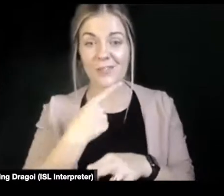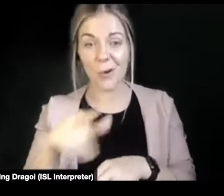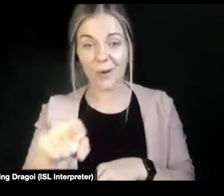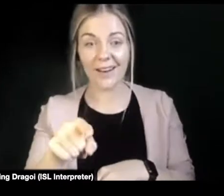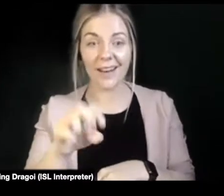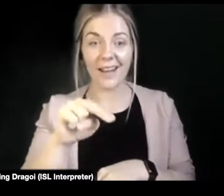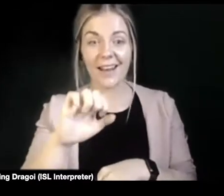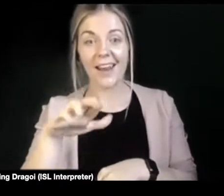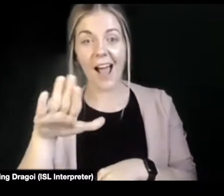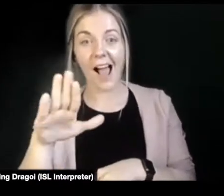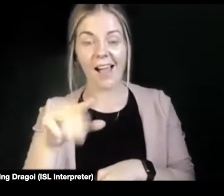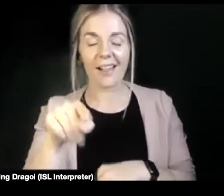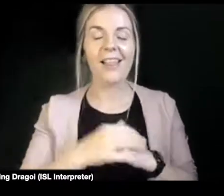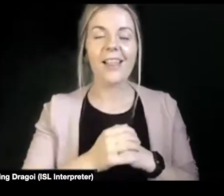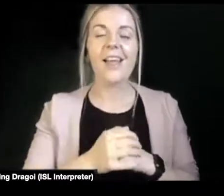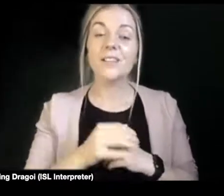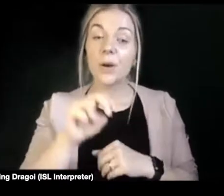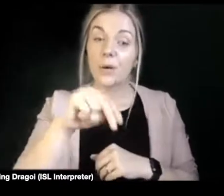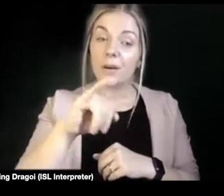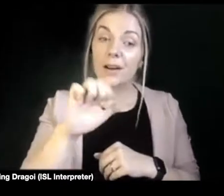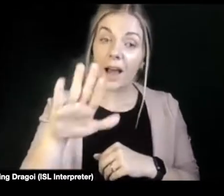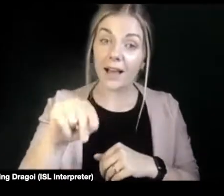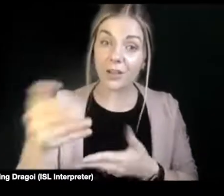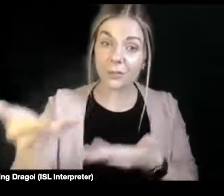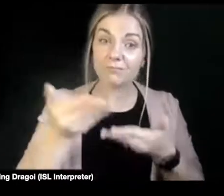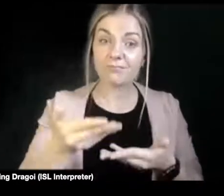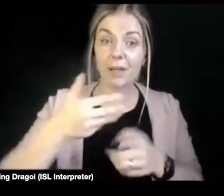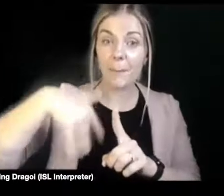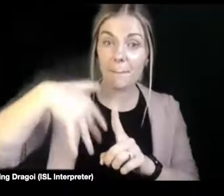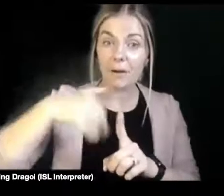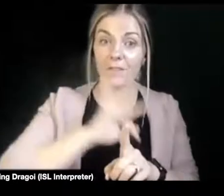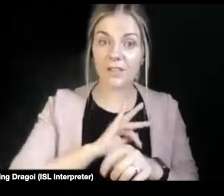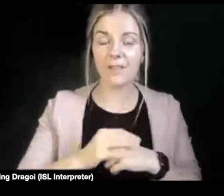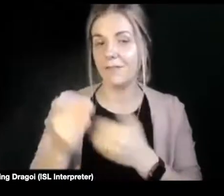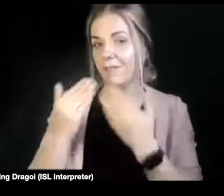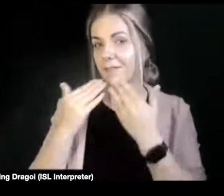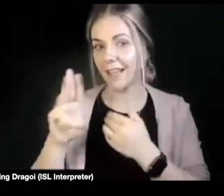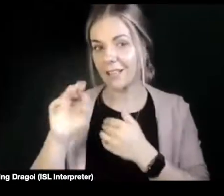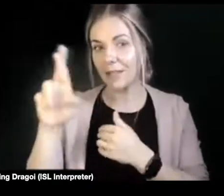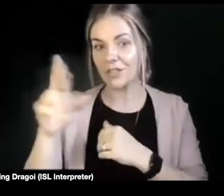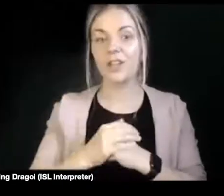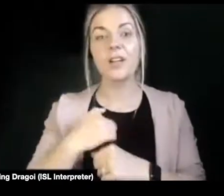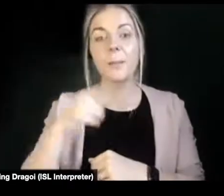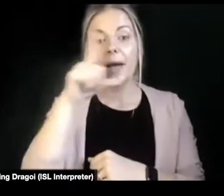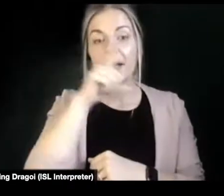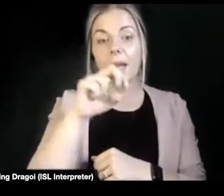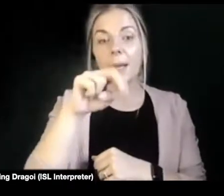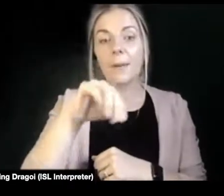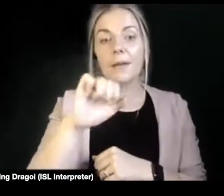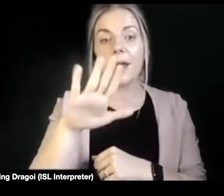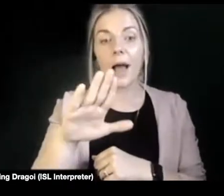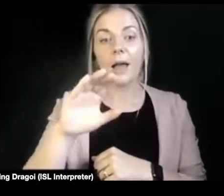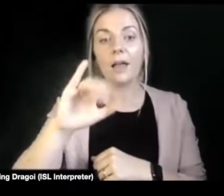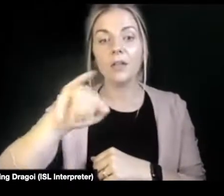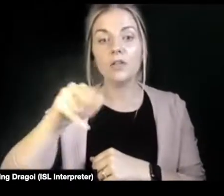Niall, can you give a bit of background to yourself? Yeah, thanks a million, Peter. So my name is Niall Jordan. My pronouns are he, him